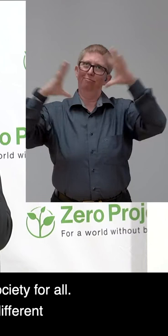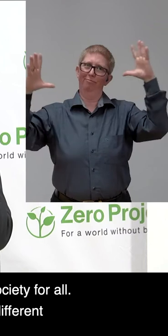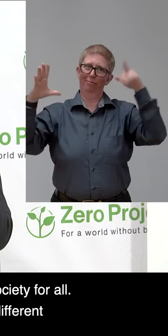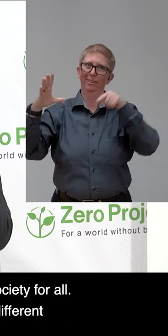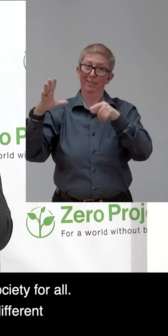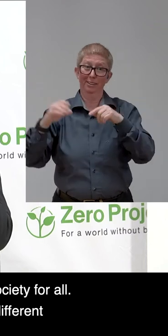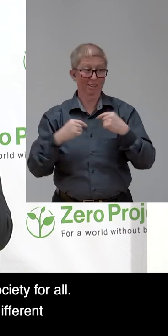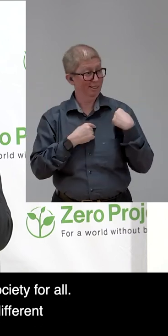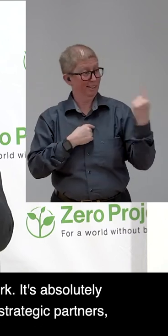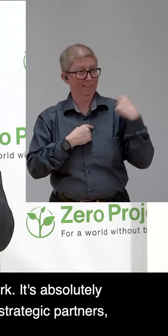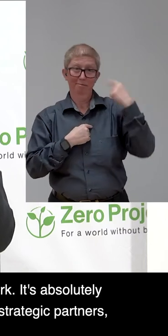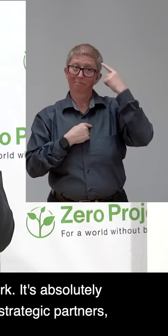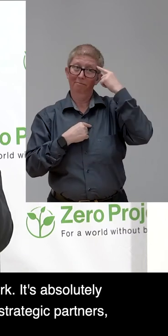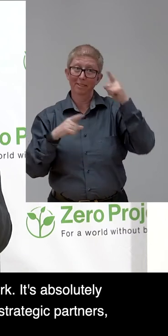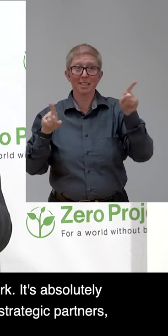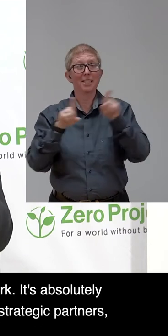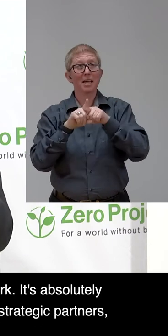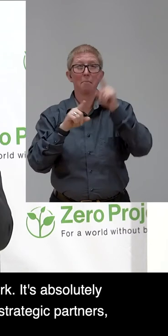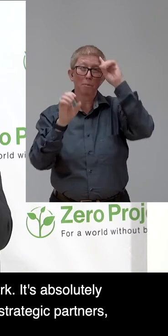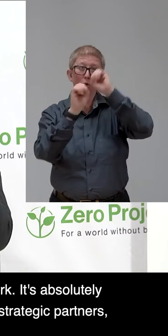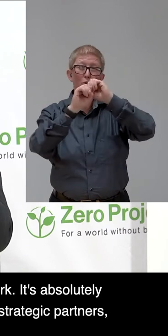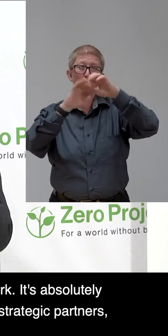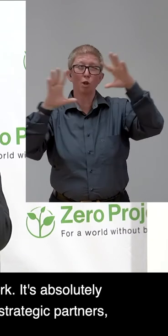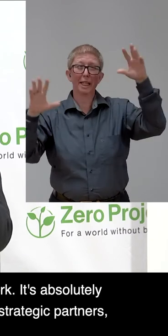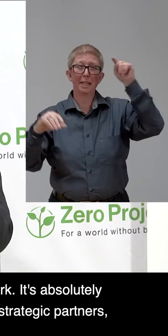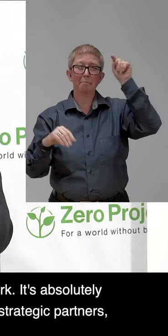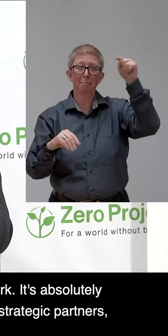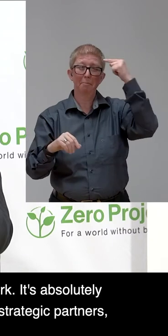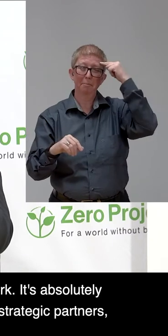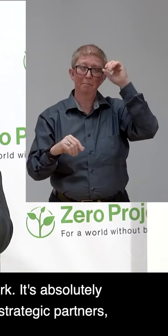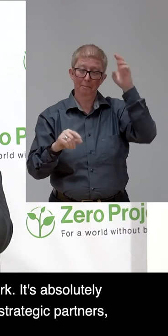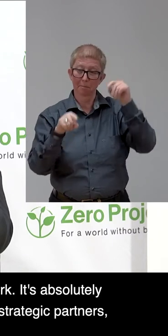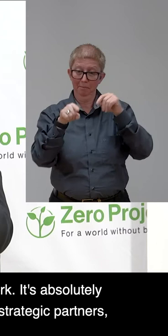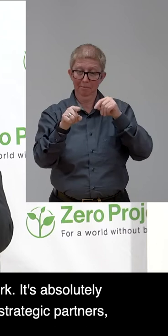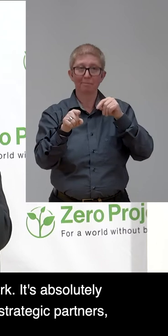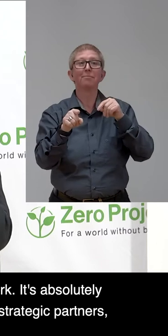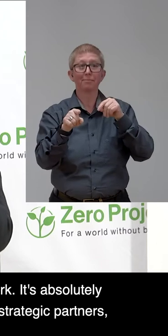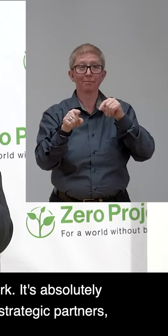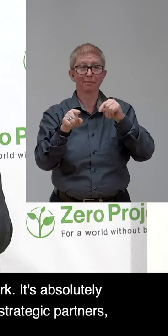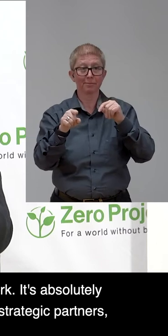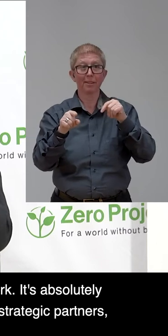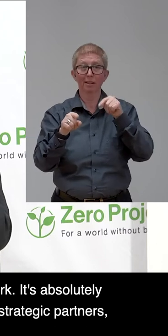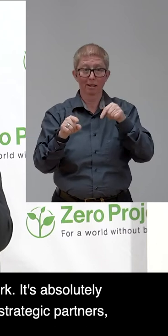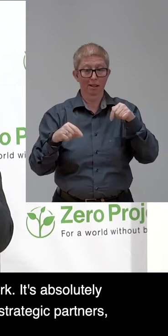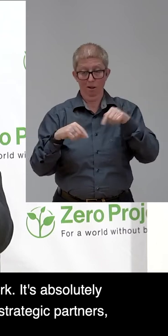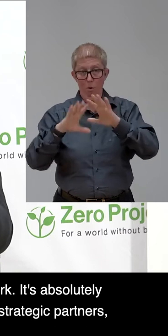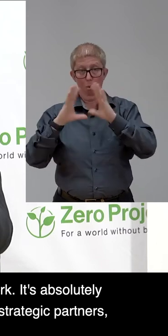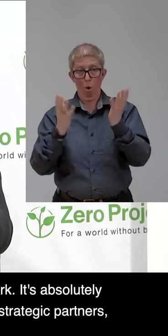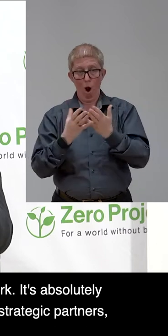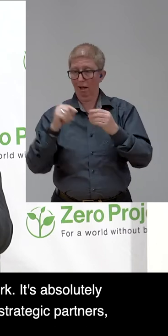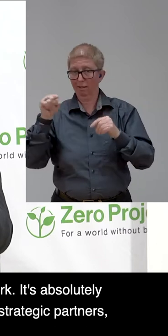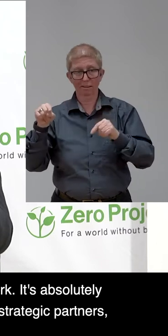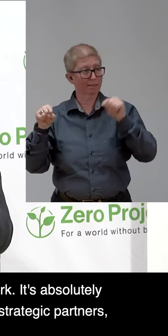parts of the world and bringing in different talents. Like in a family or a